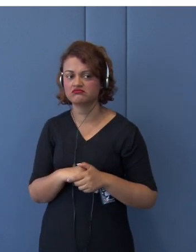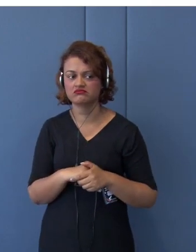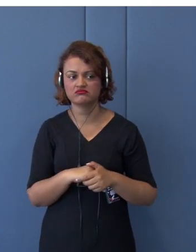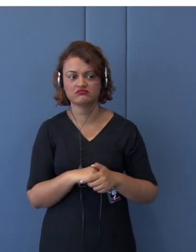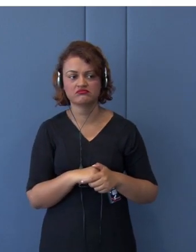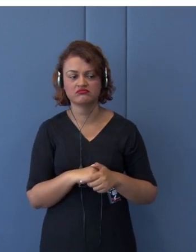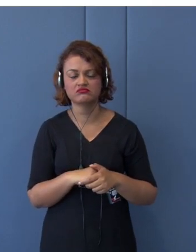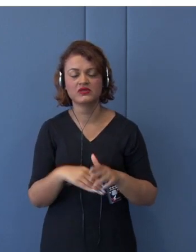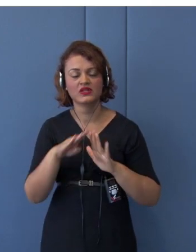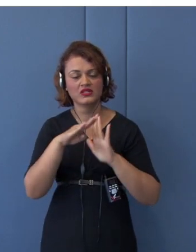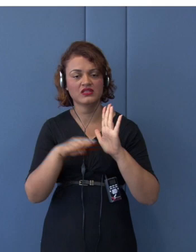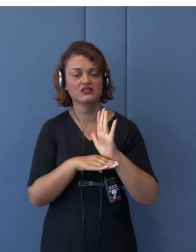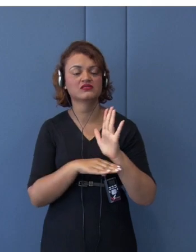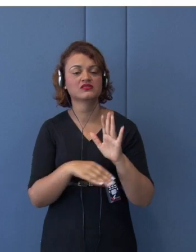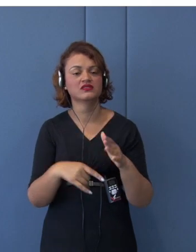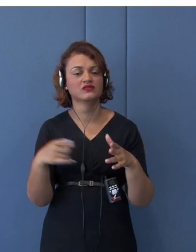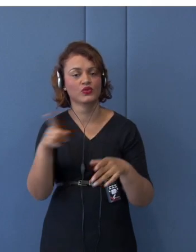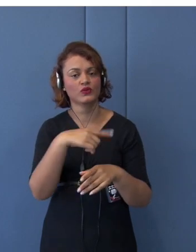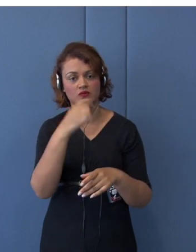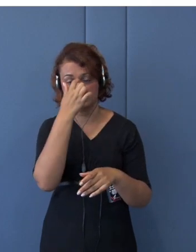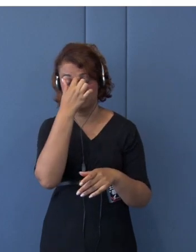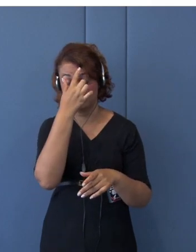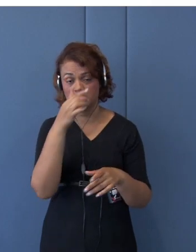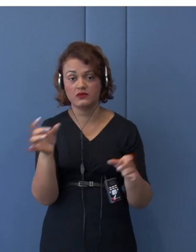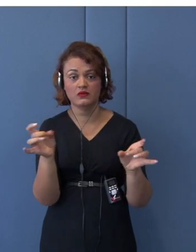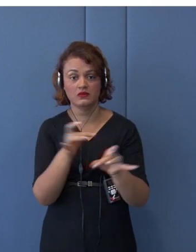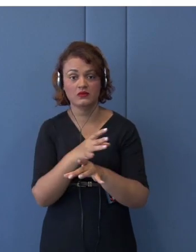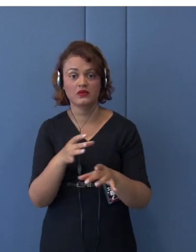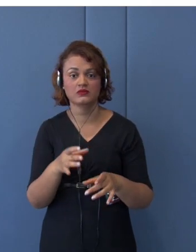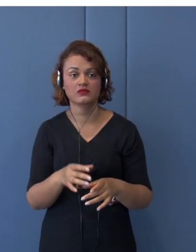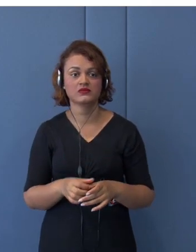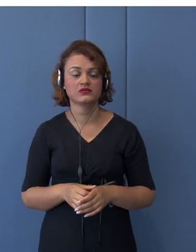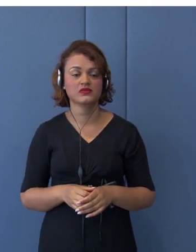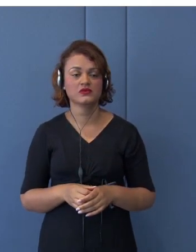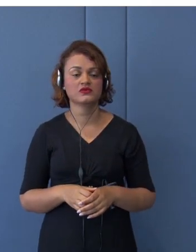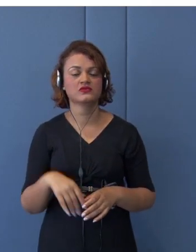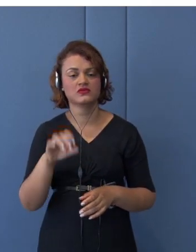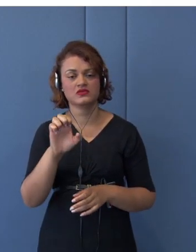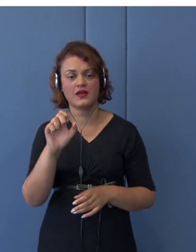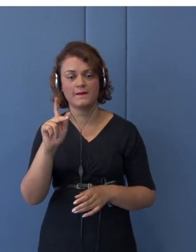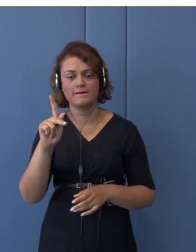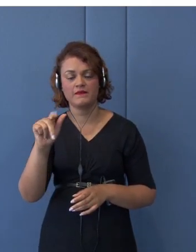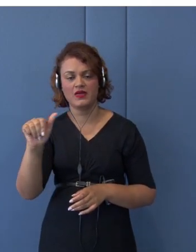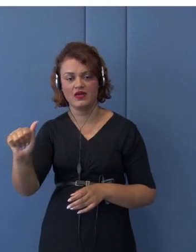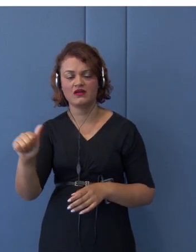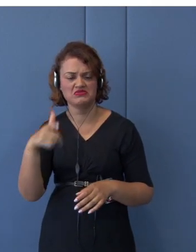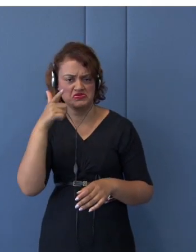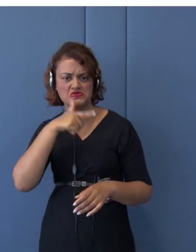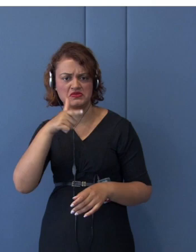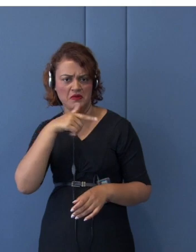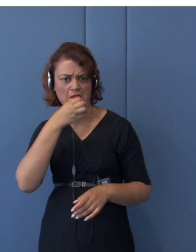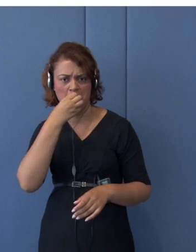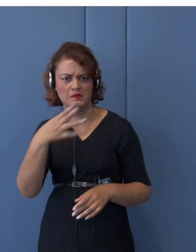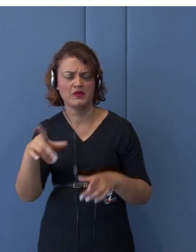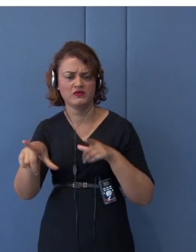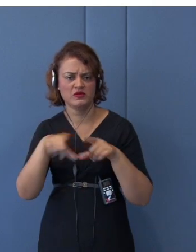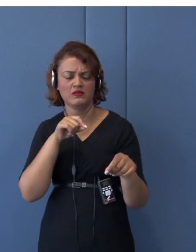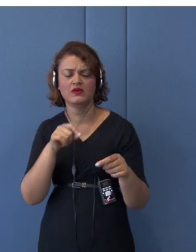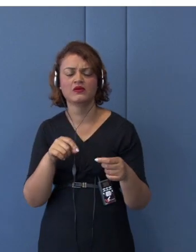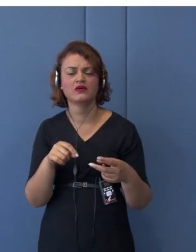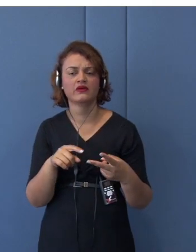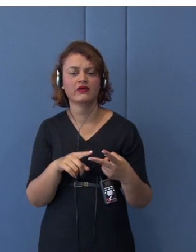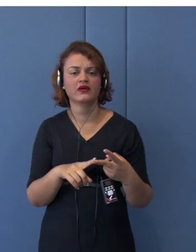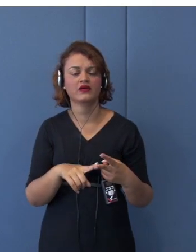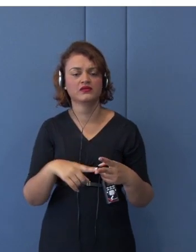of EPAs, starting from Singapore and followed by the one with Mexico.